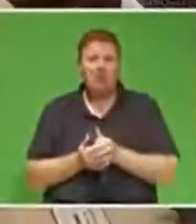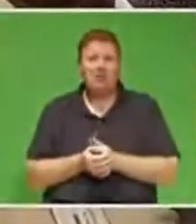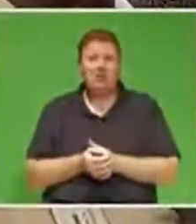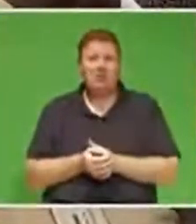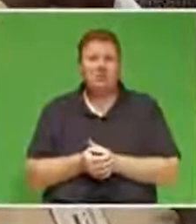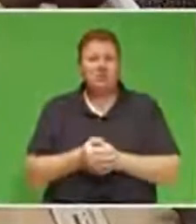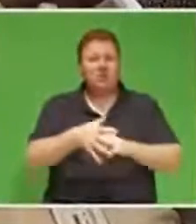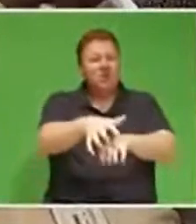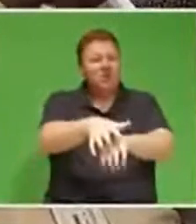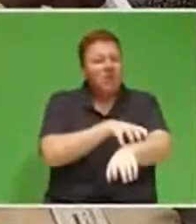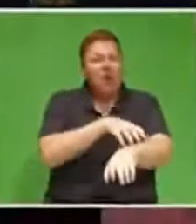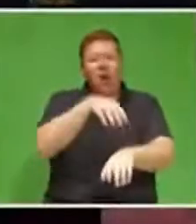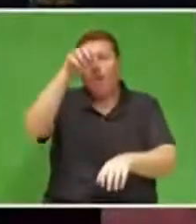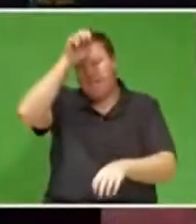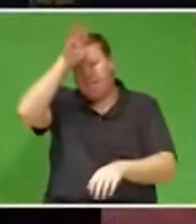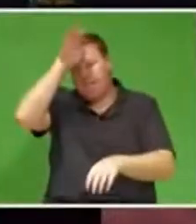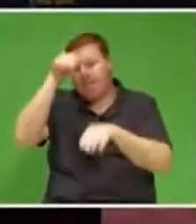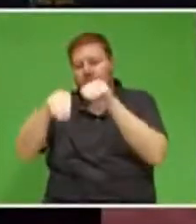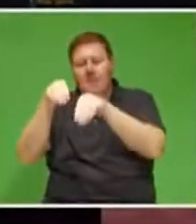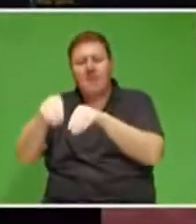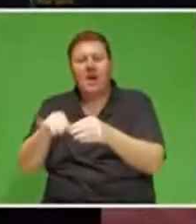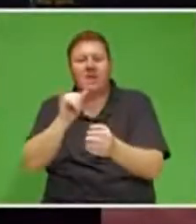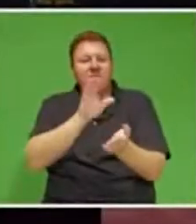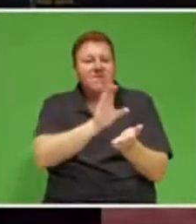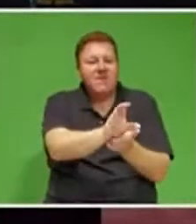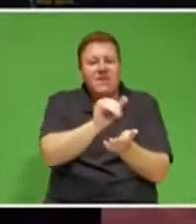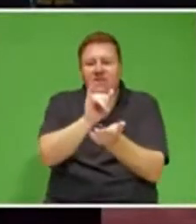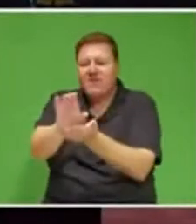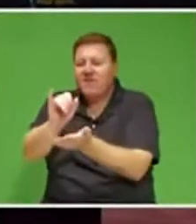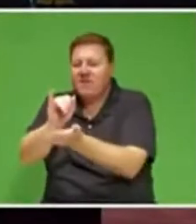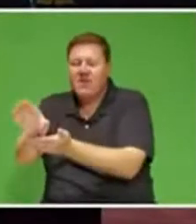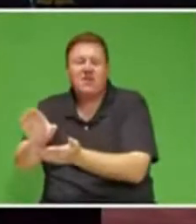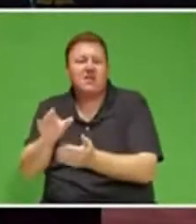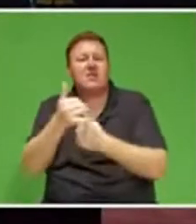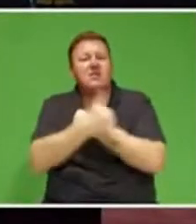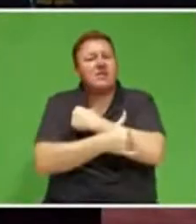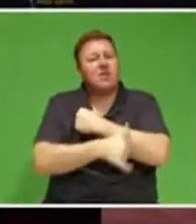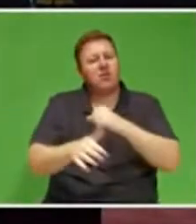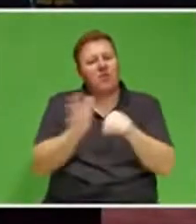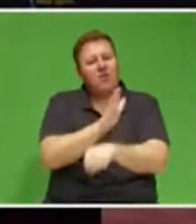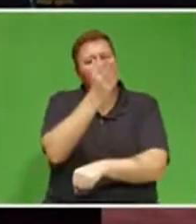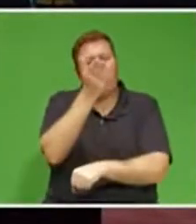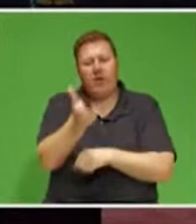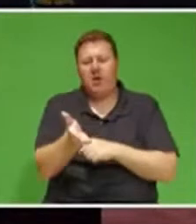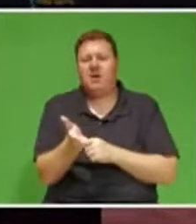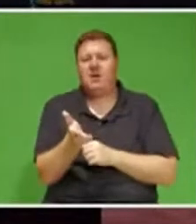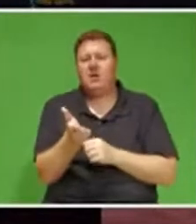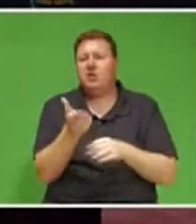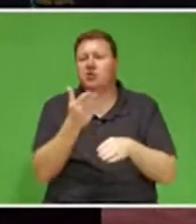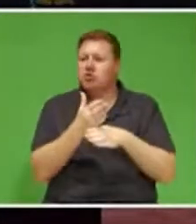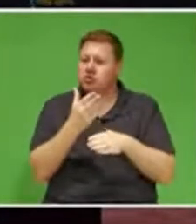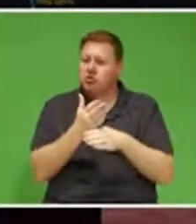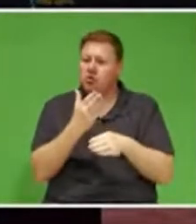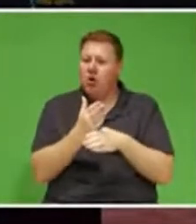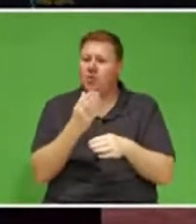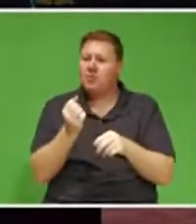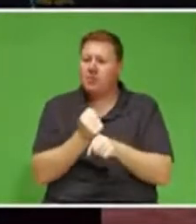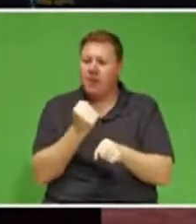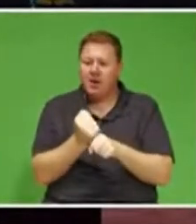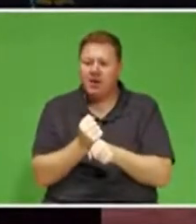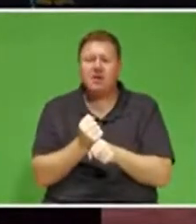Farms and mines are being invested in across the country. These have created jobs and